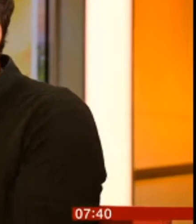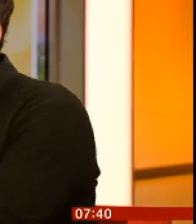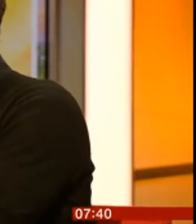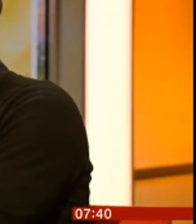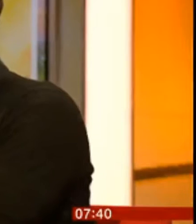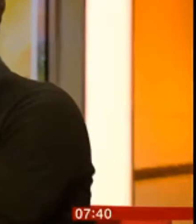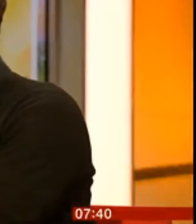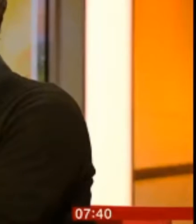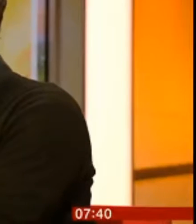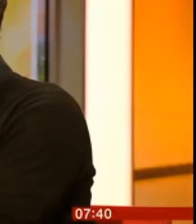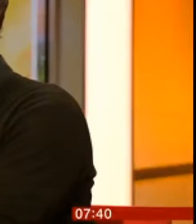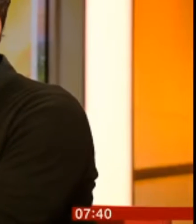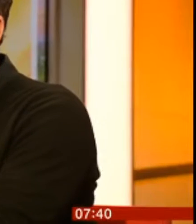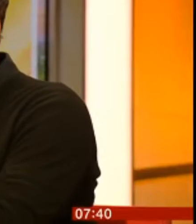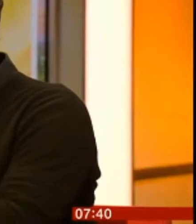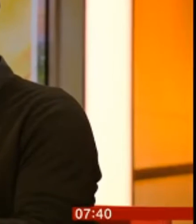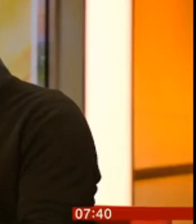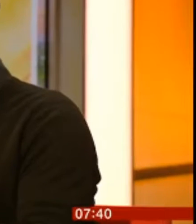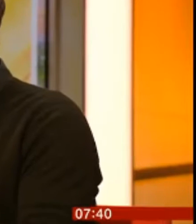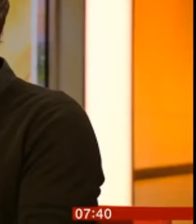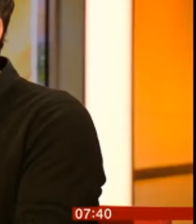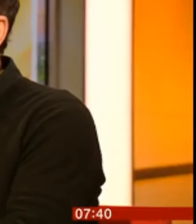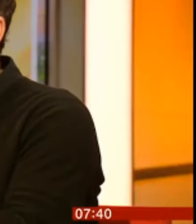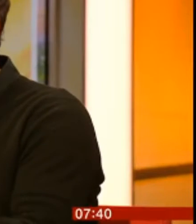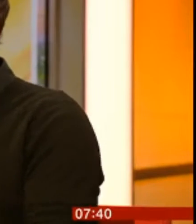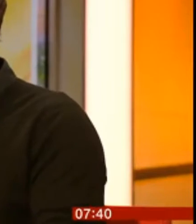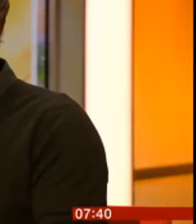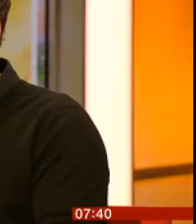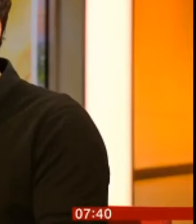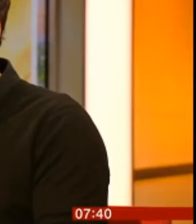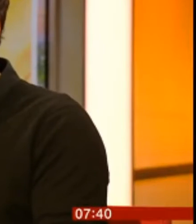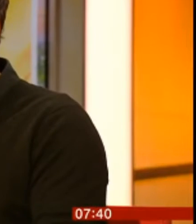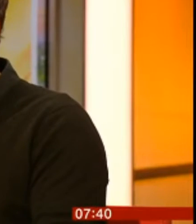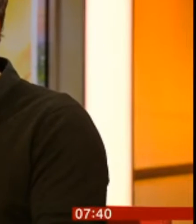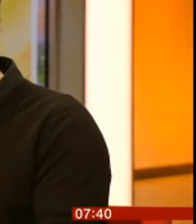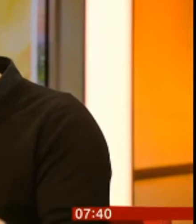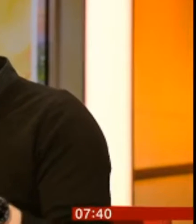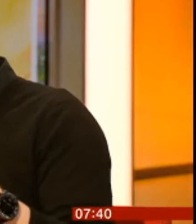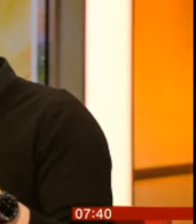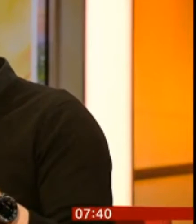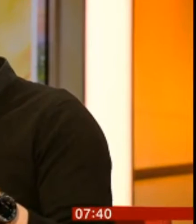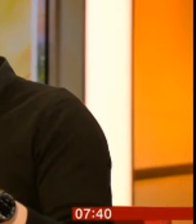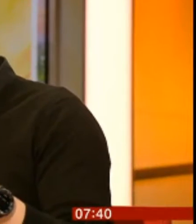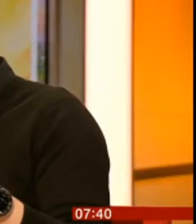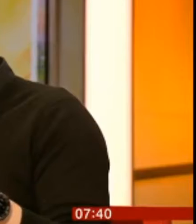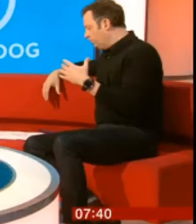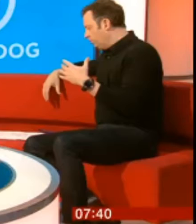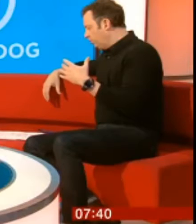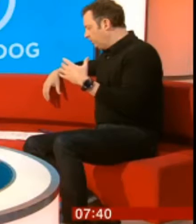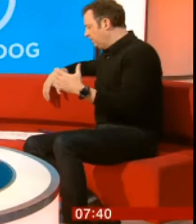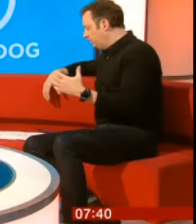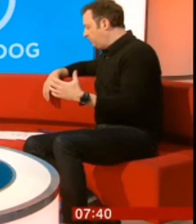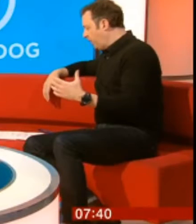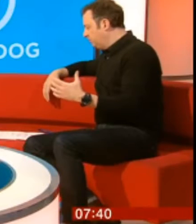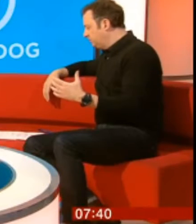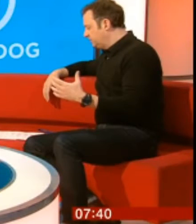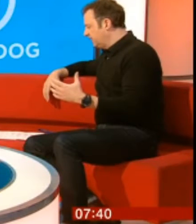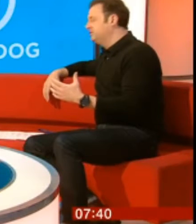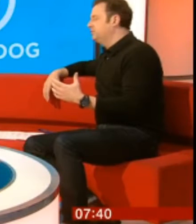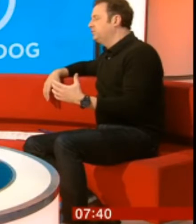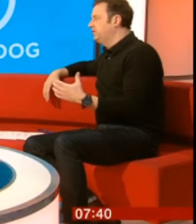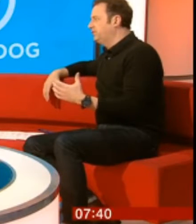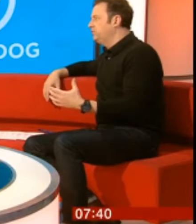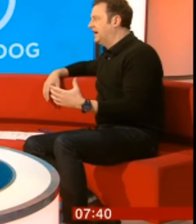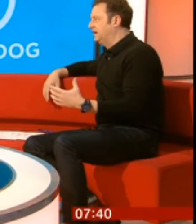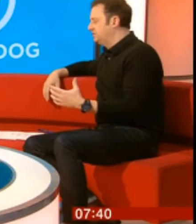scratching the surface of this story now. And we are discovering what a big difference it makes. You know, we posed